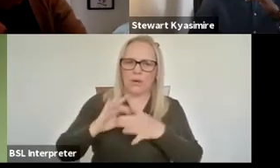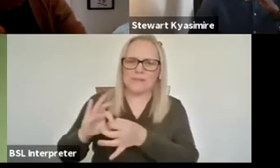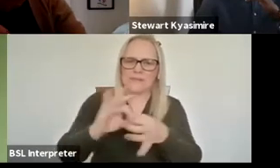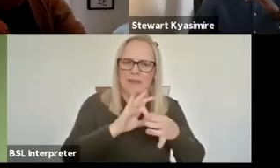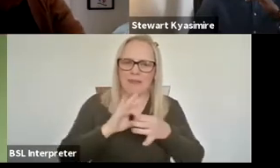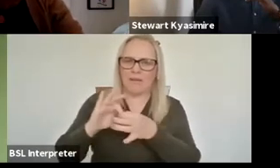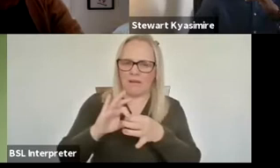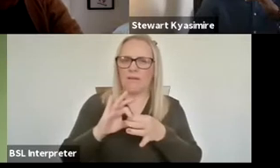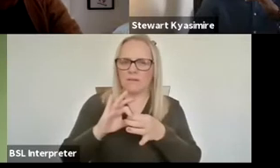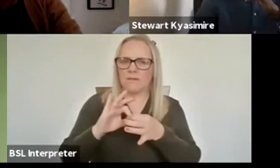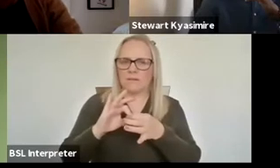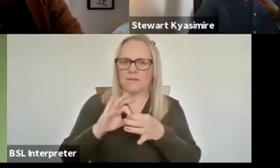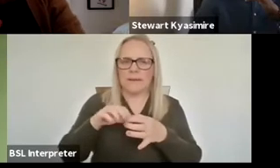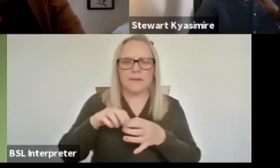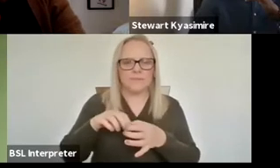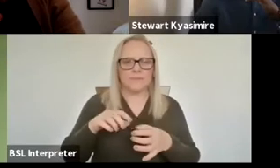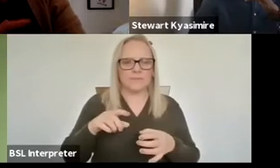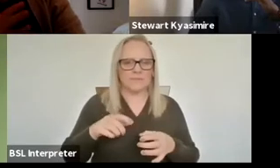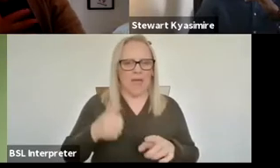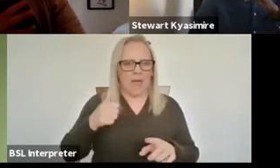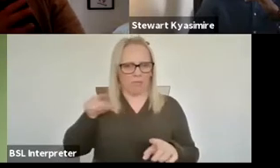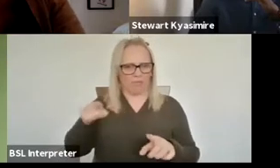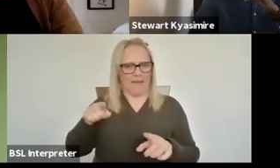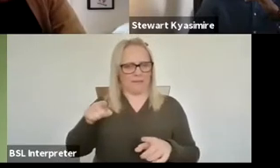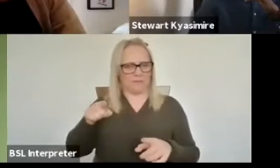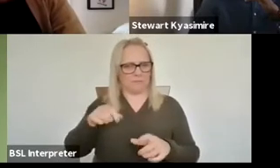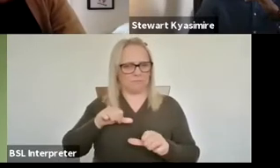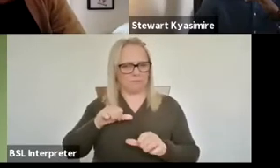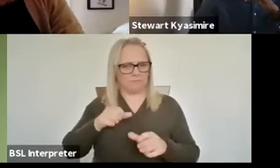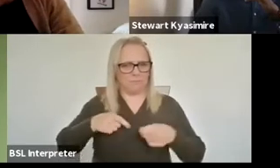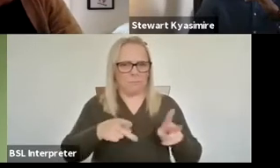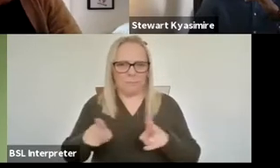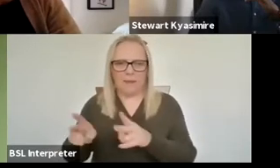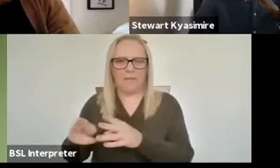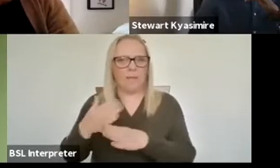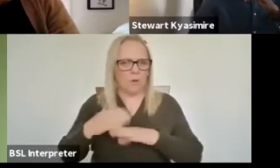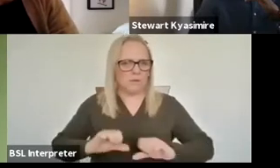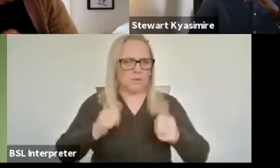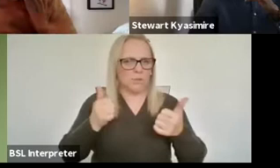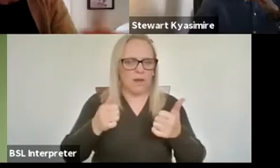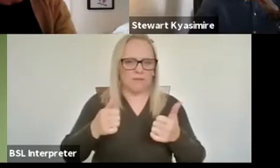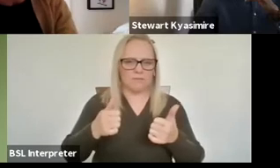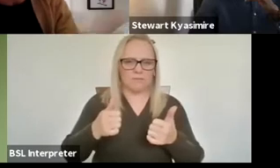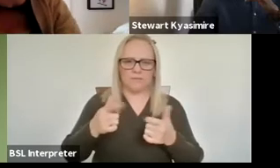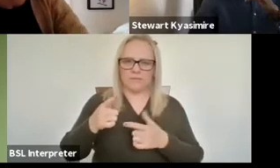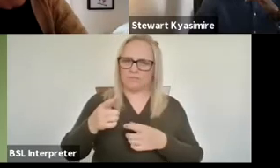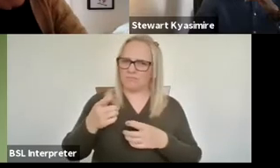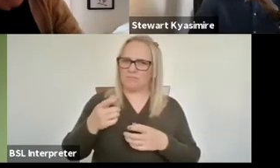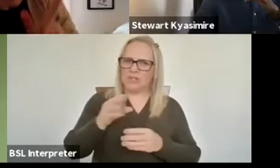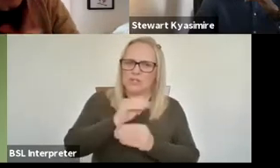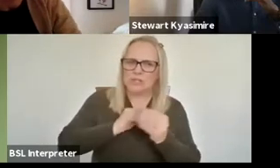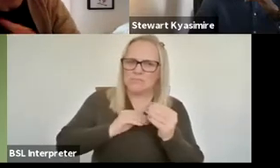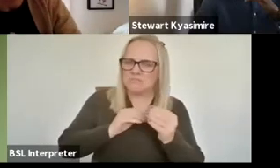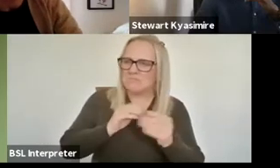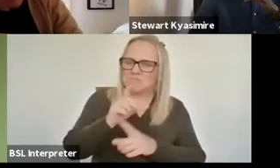those methodologies might be useful as a way of enabling transformational change and innovation in the public sector more widely